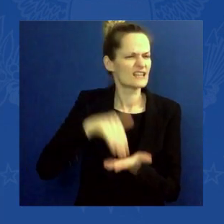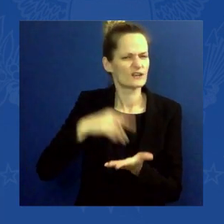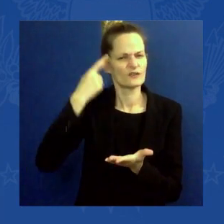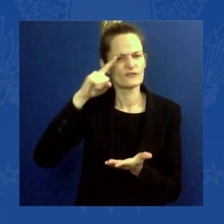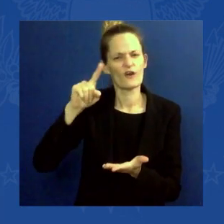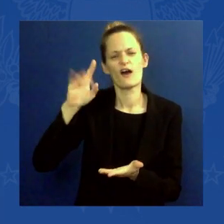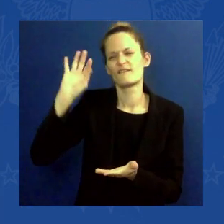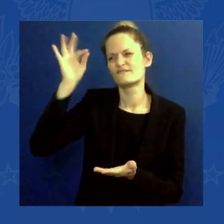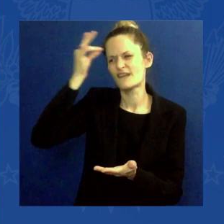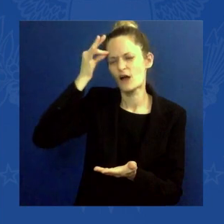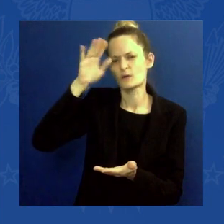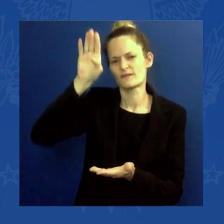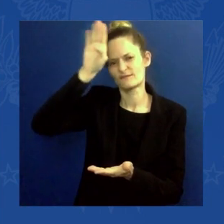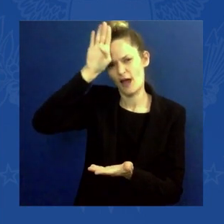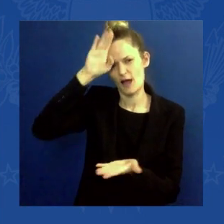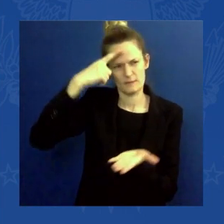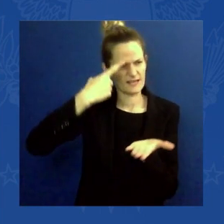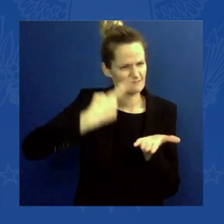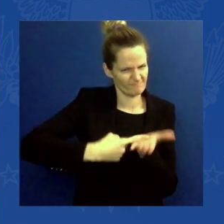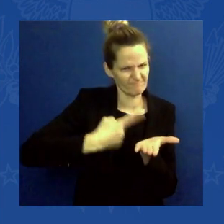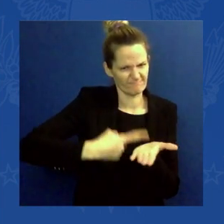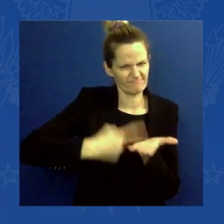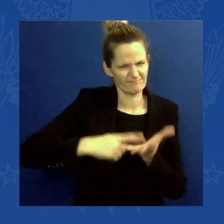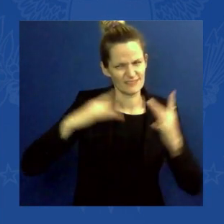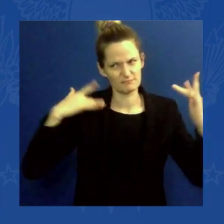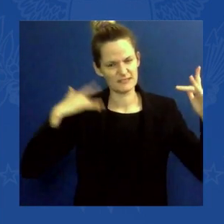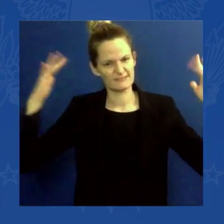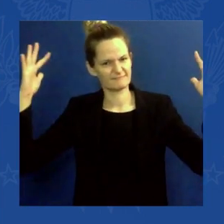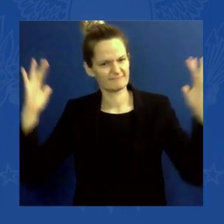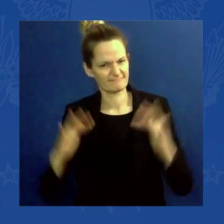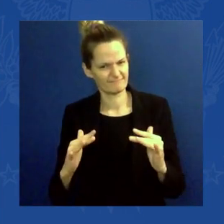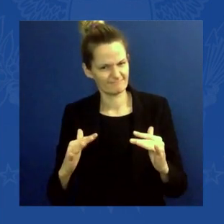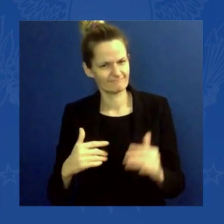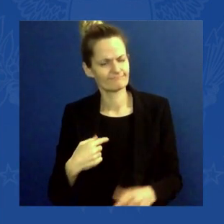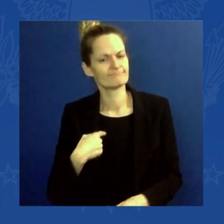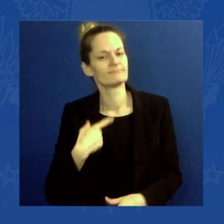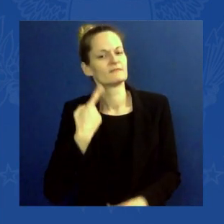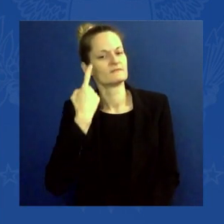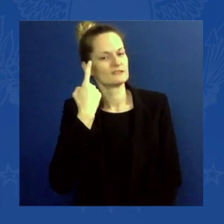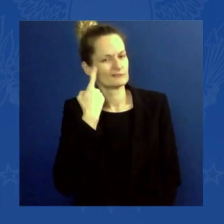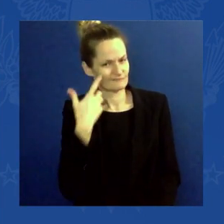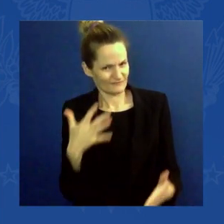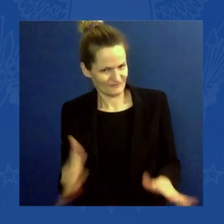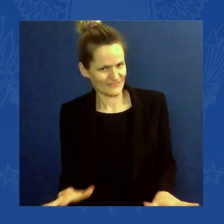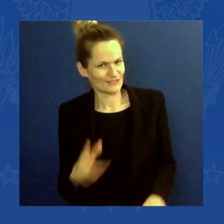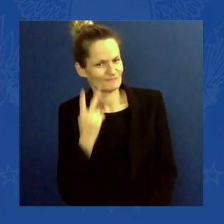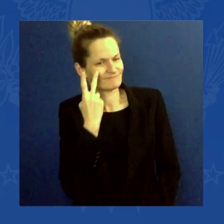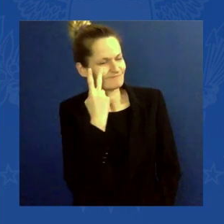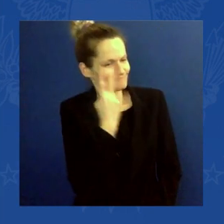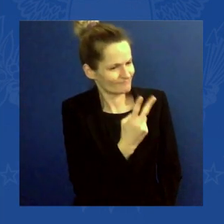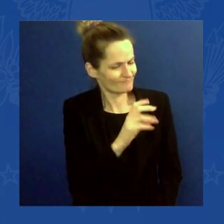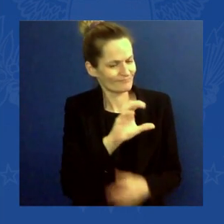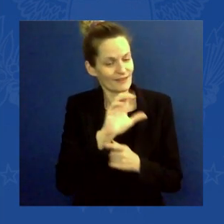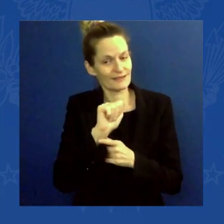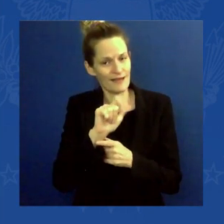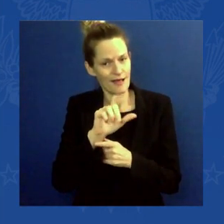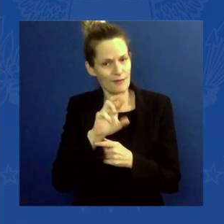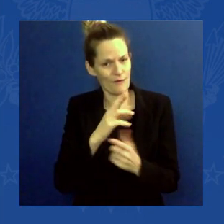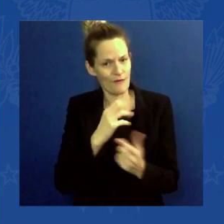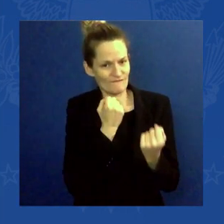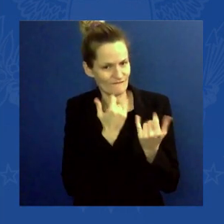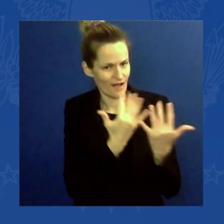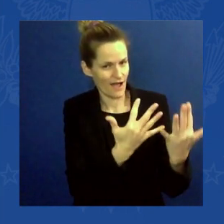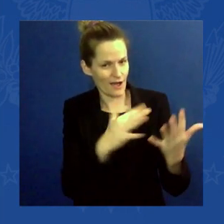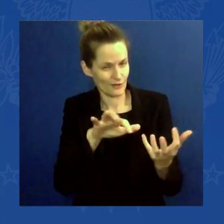of the Calder Fire here in California, which in less than a month has wiped out for 200